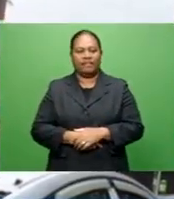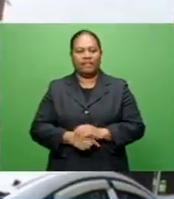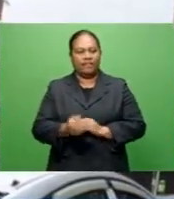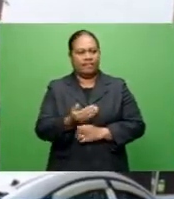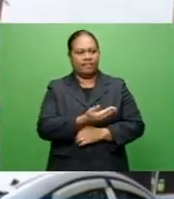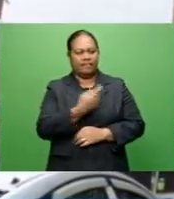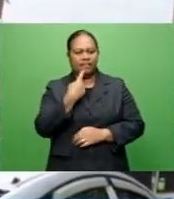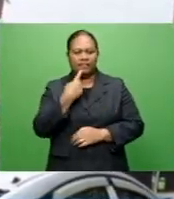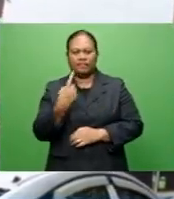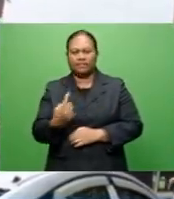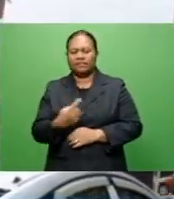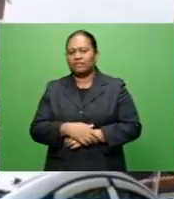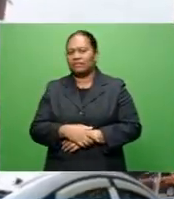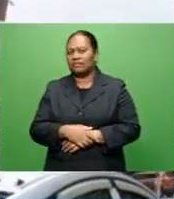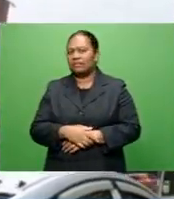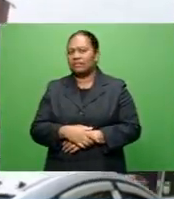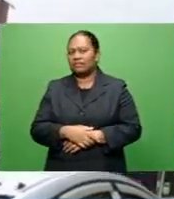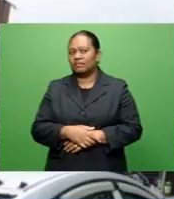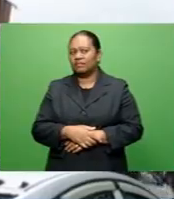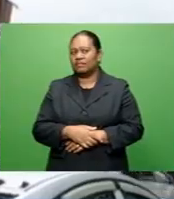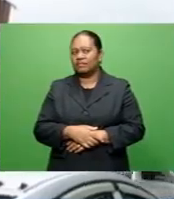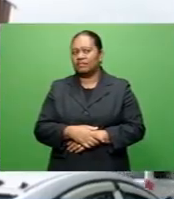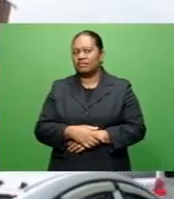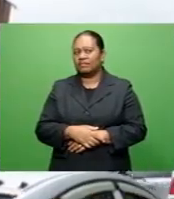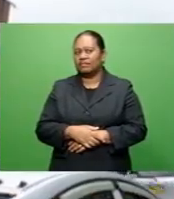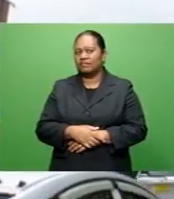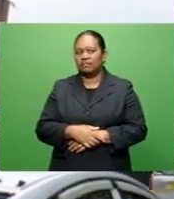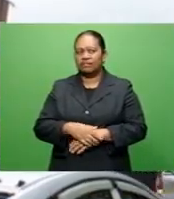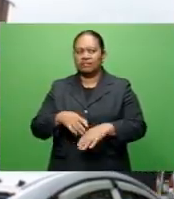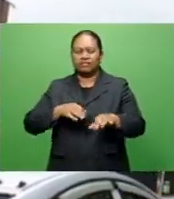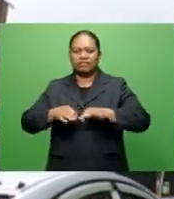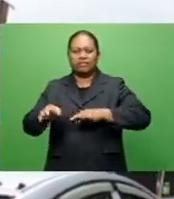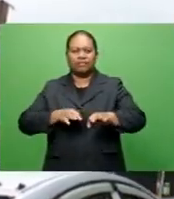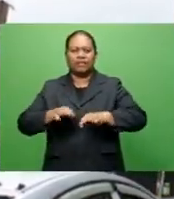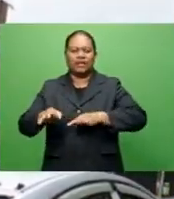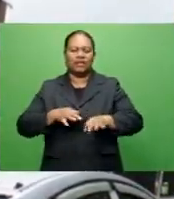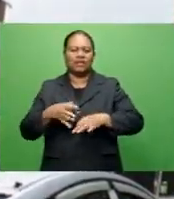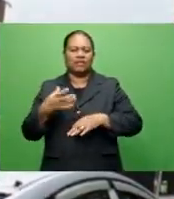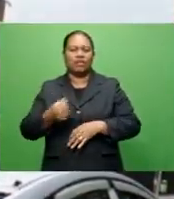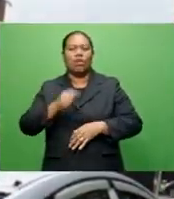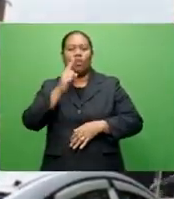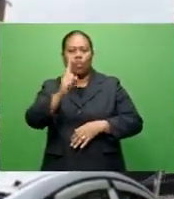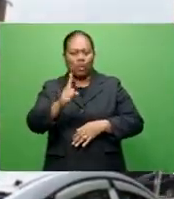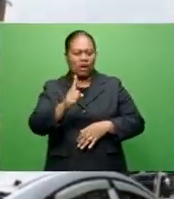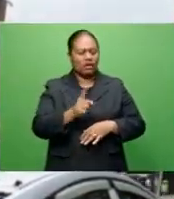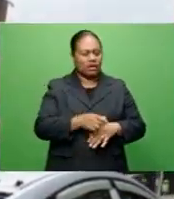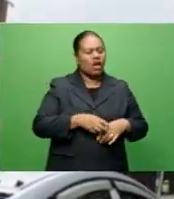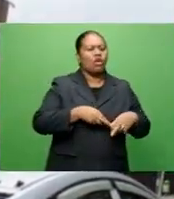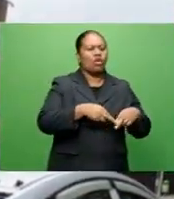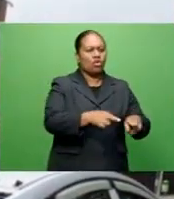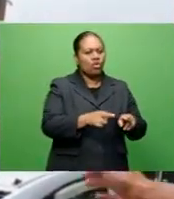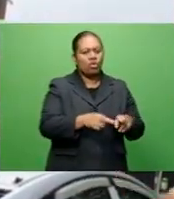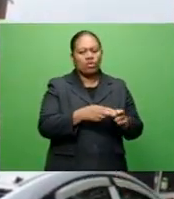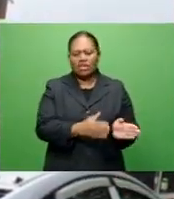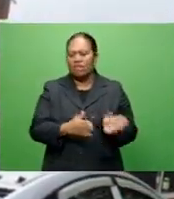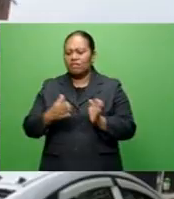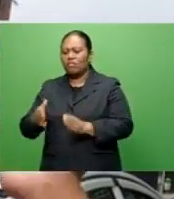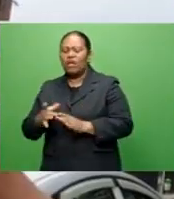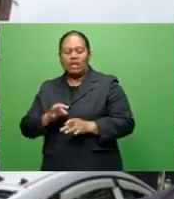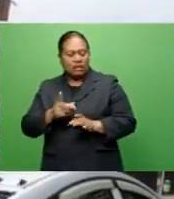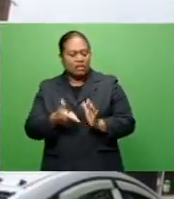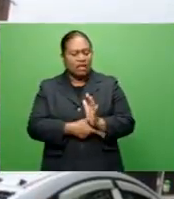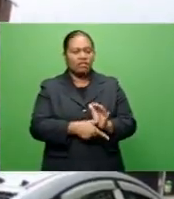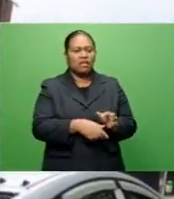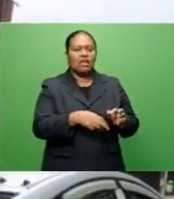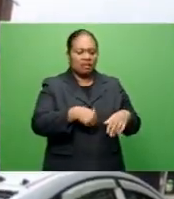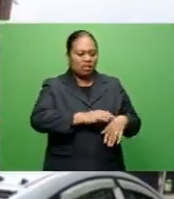We have to plan, we have to plan the road. Not like we just do one road, then after that they leave that one, not yet finish that,